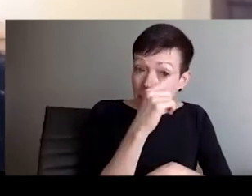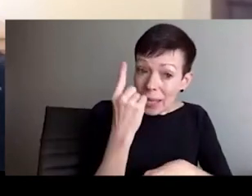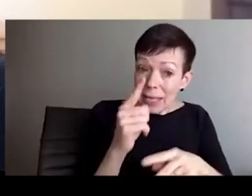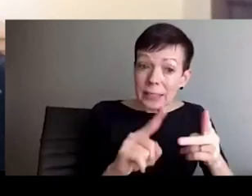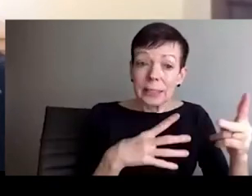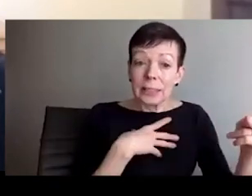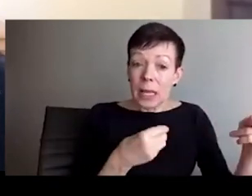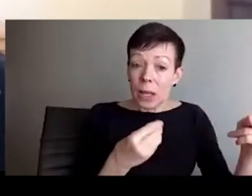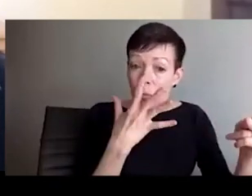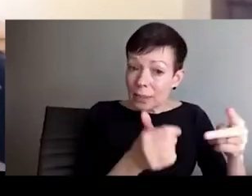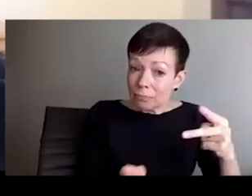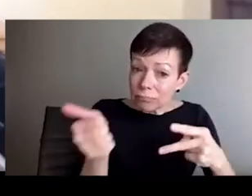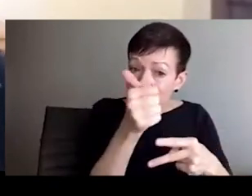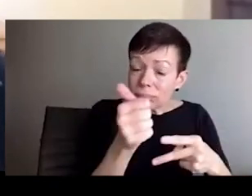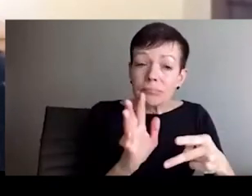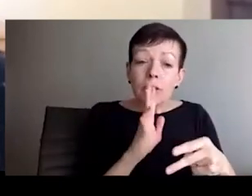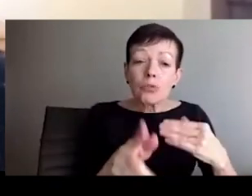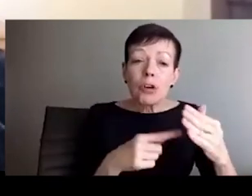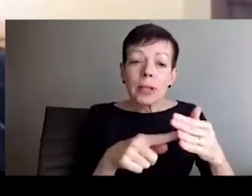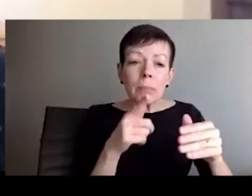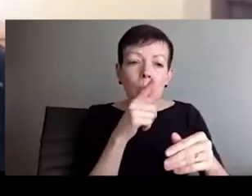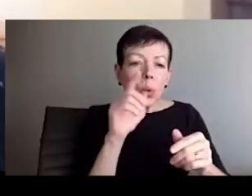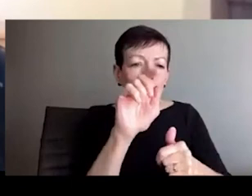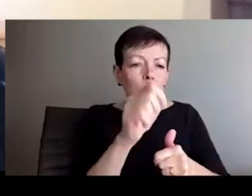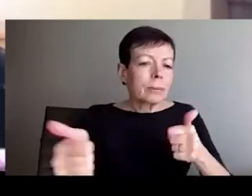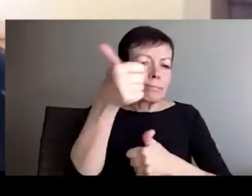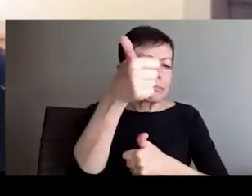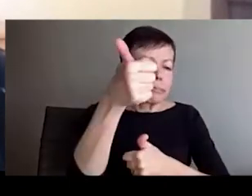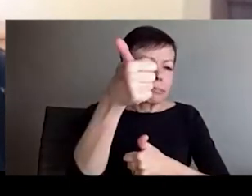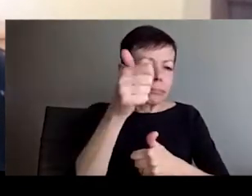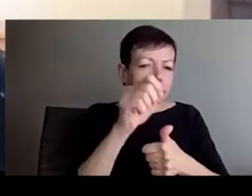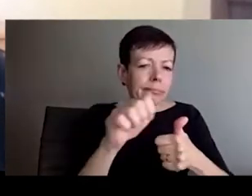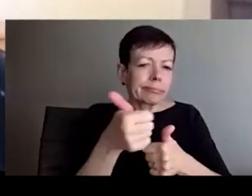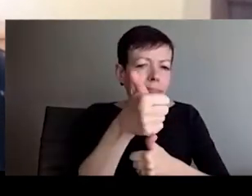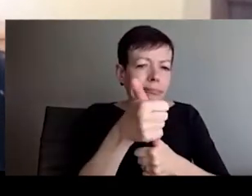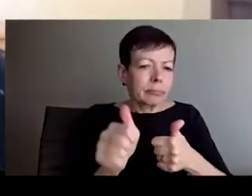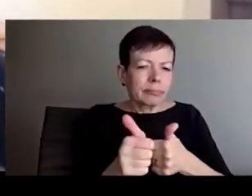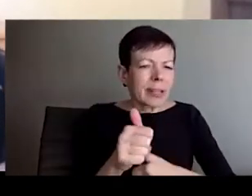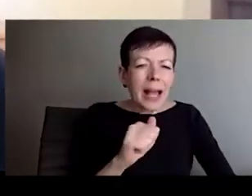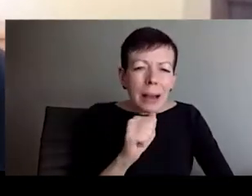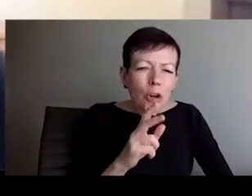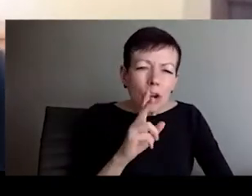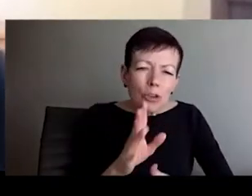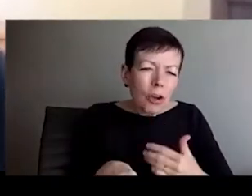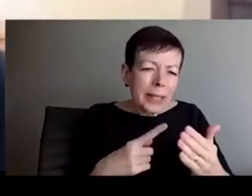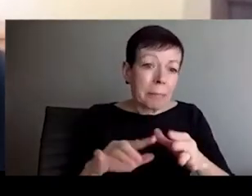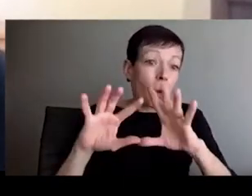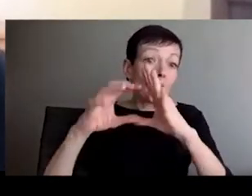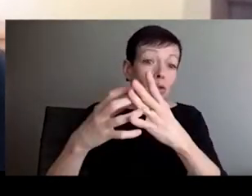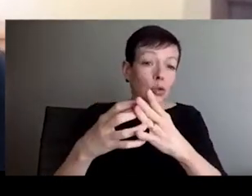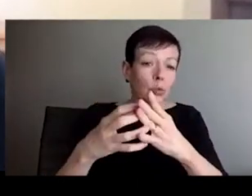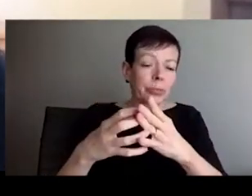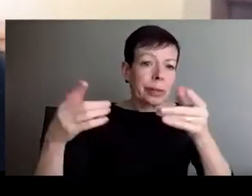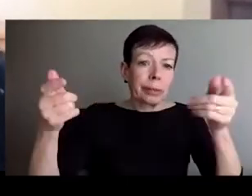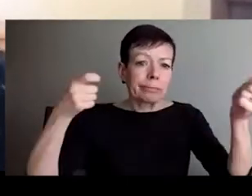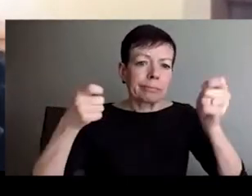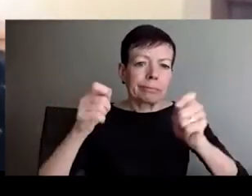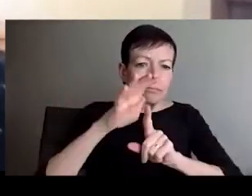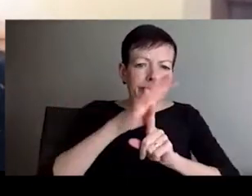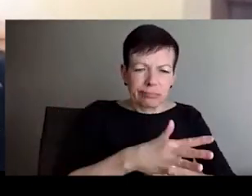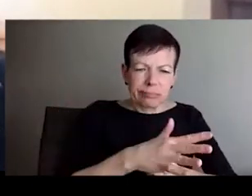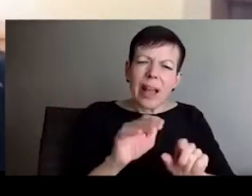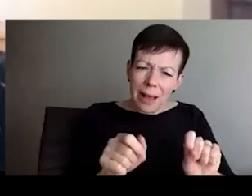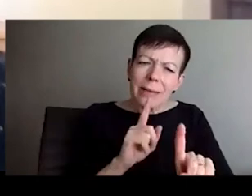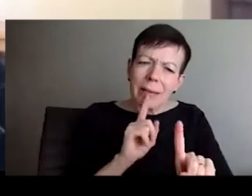racial understandings, what racial logics are even shaping these kinds of comments, right? And at the same time, what is